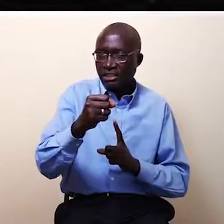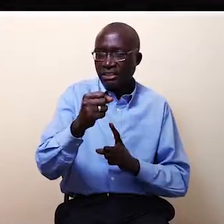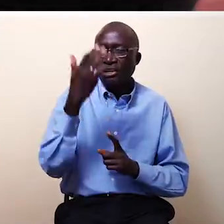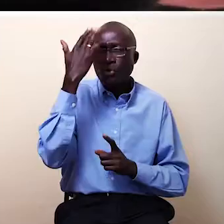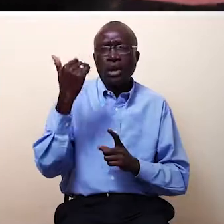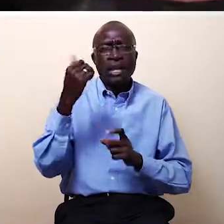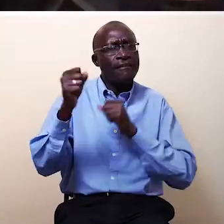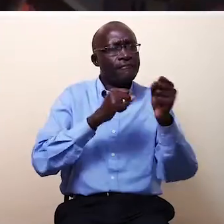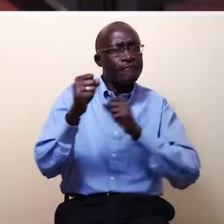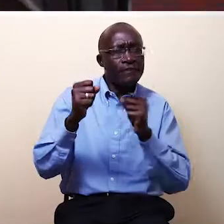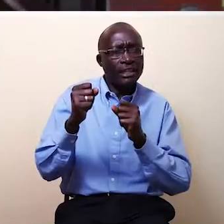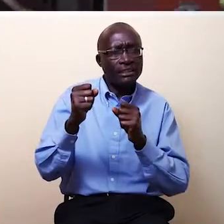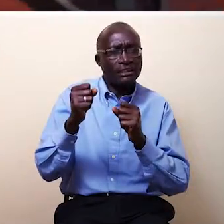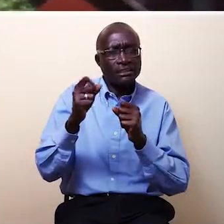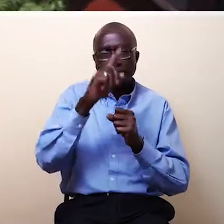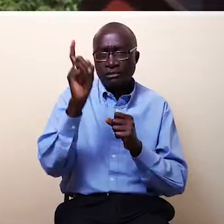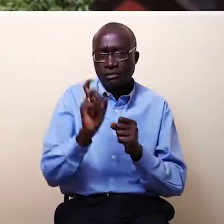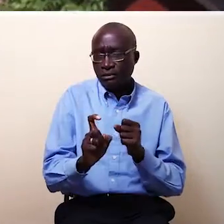Why did we have to fight?